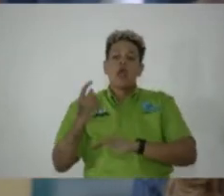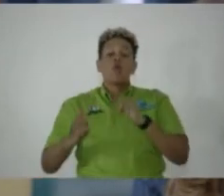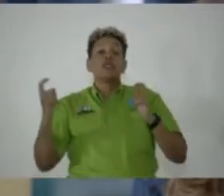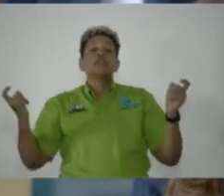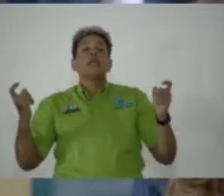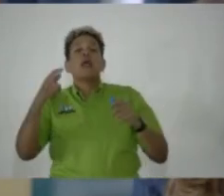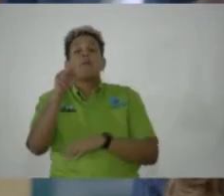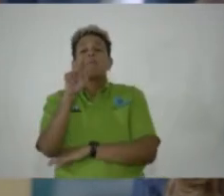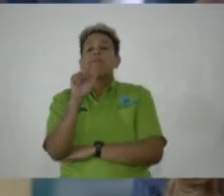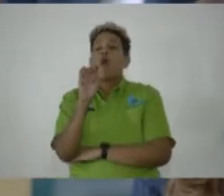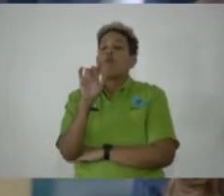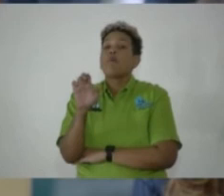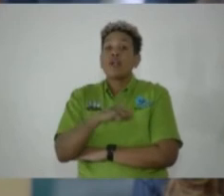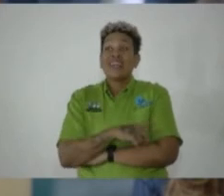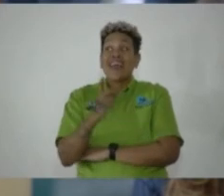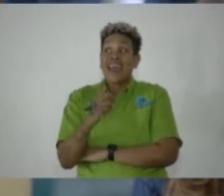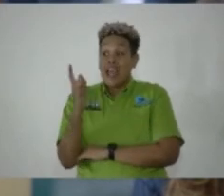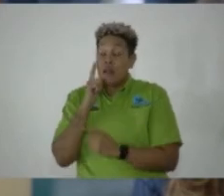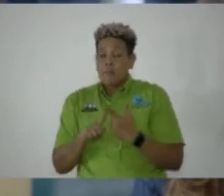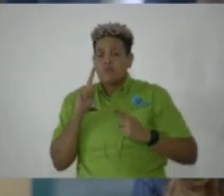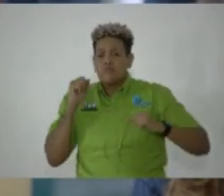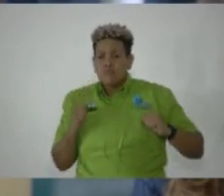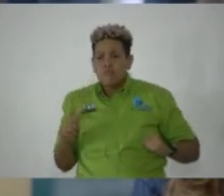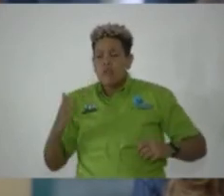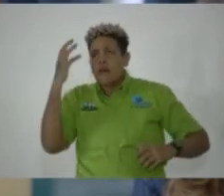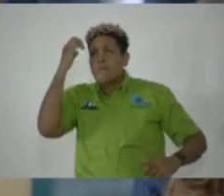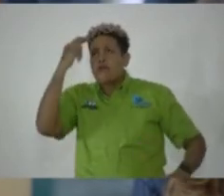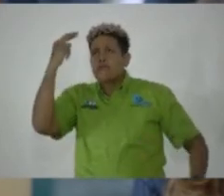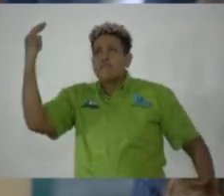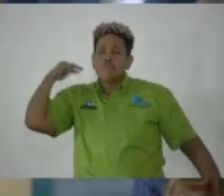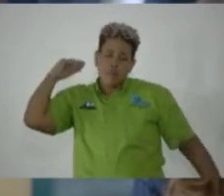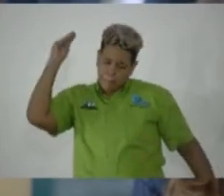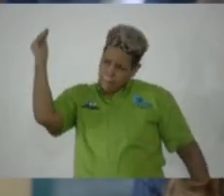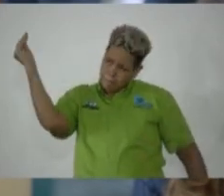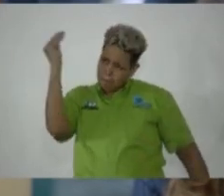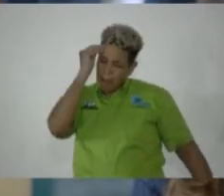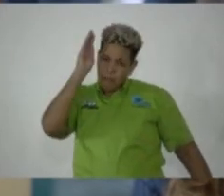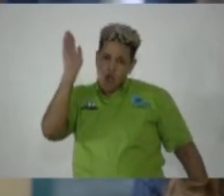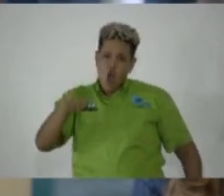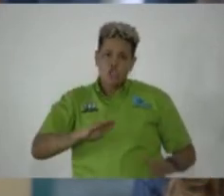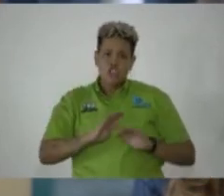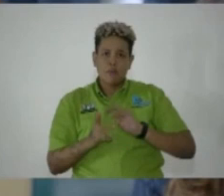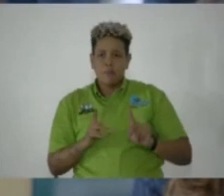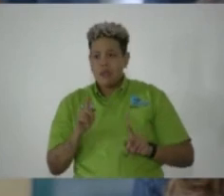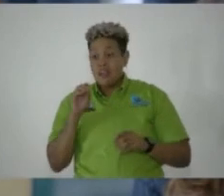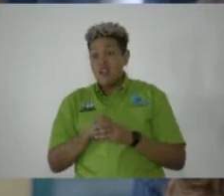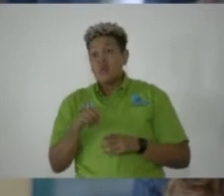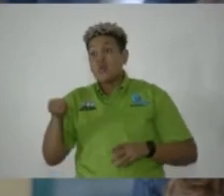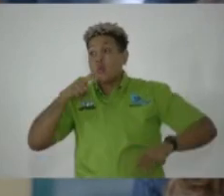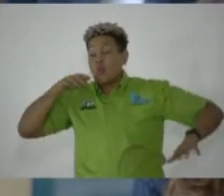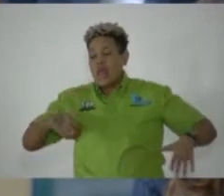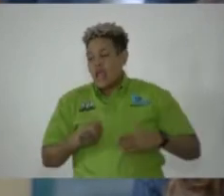to celebrate his achievements and solidify his memory in the minds of every Jamaican, including those not yet born,